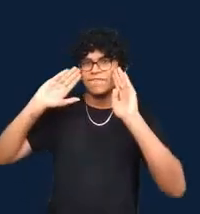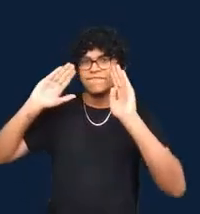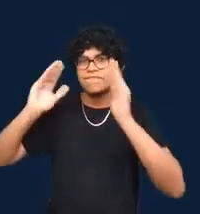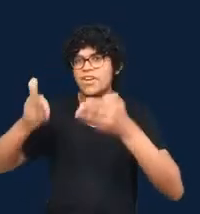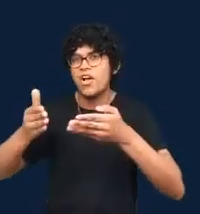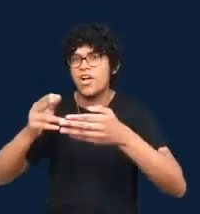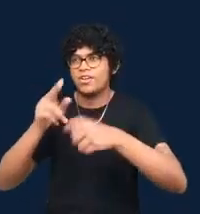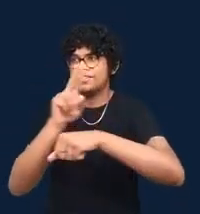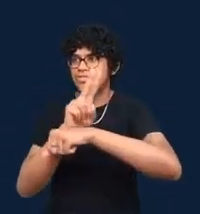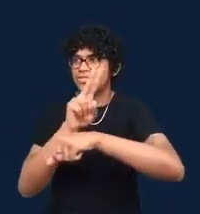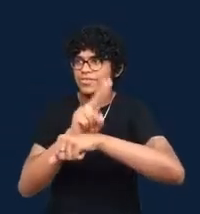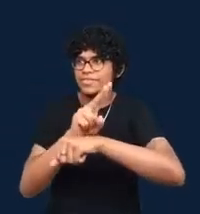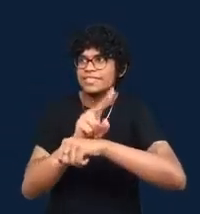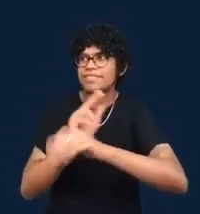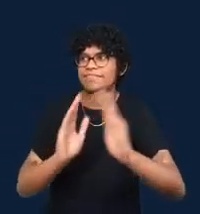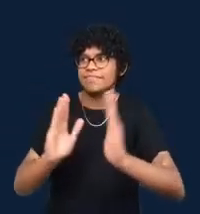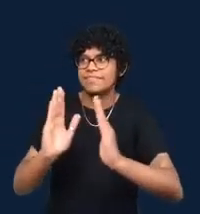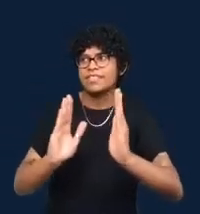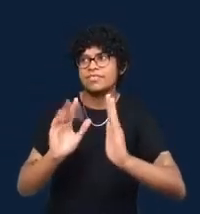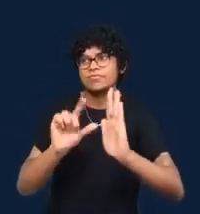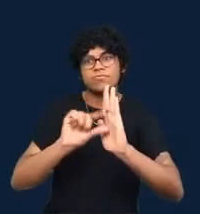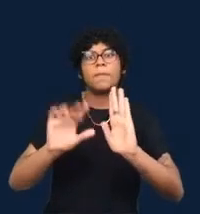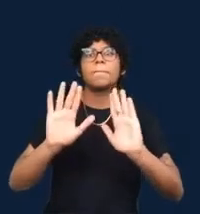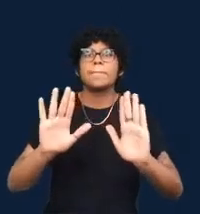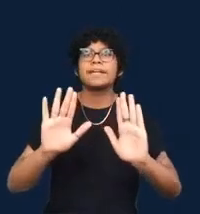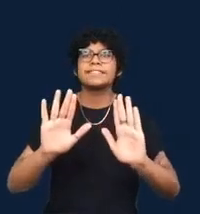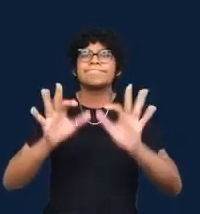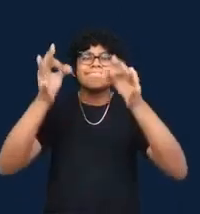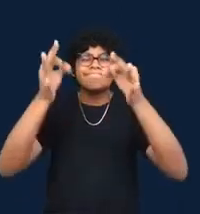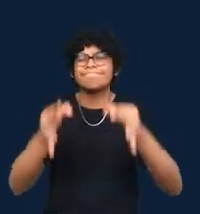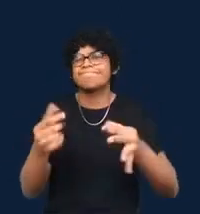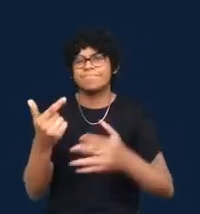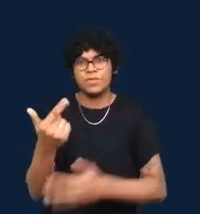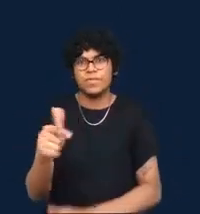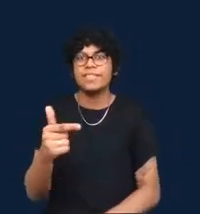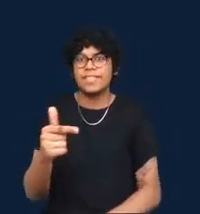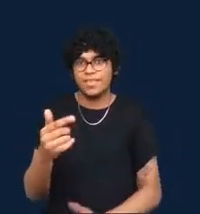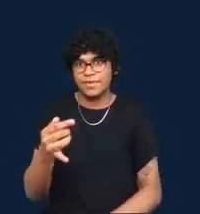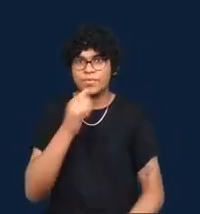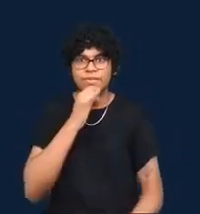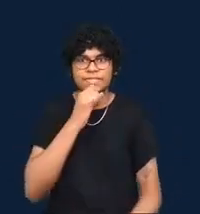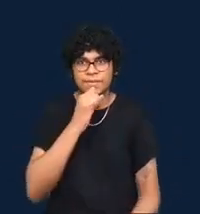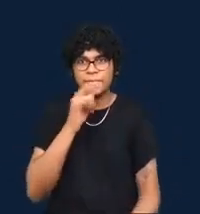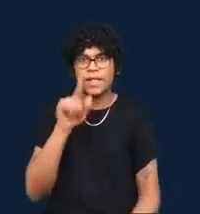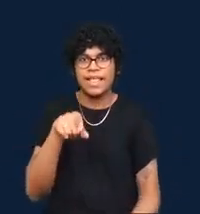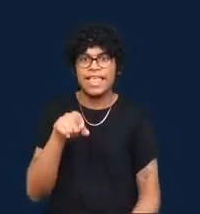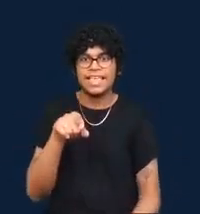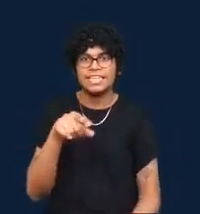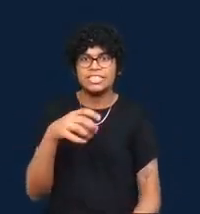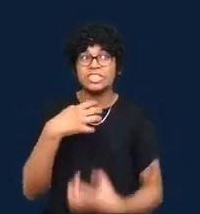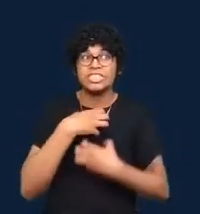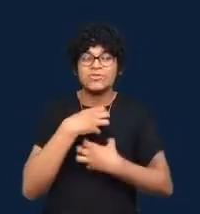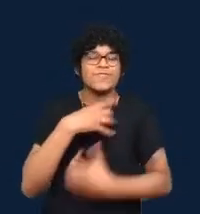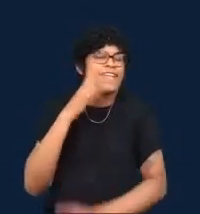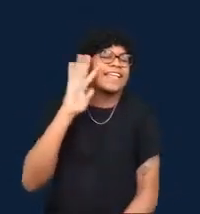as reflexive ways of telling. And I'll try to say a little bit more about what each of these means.